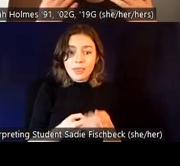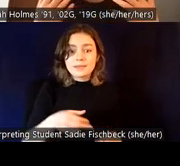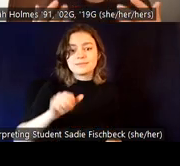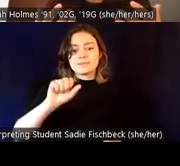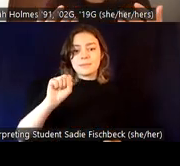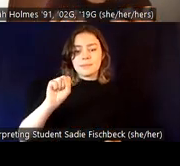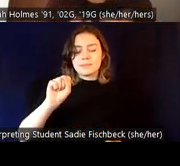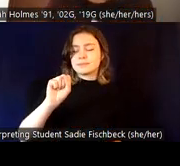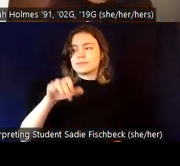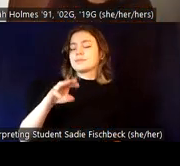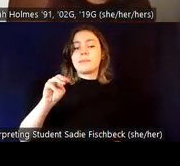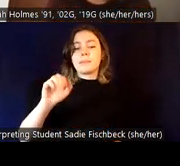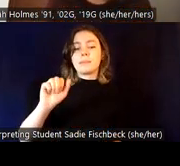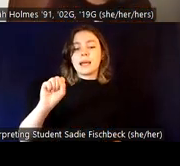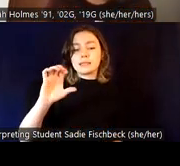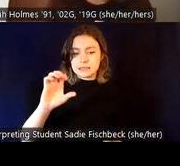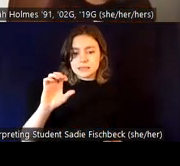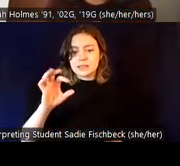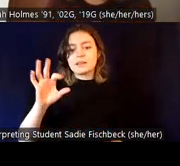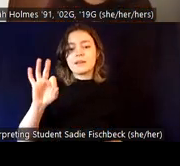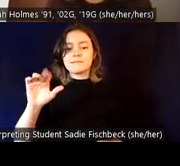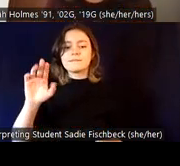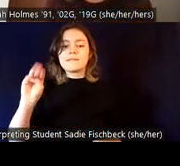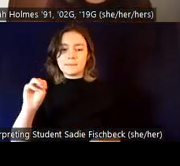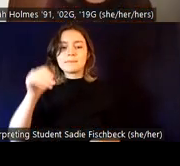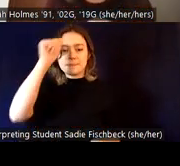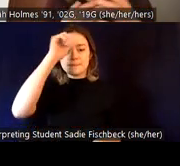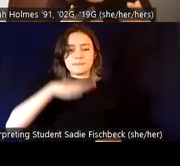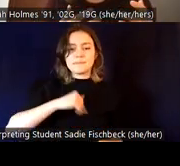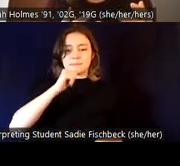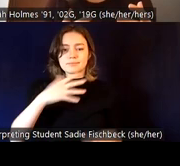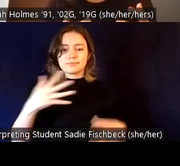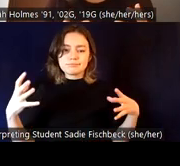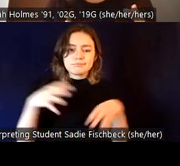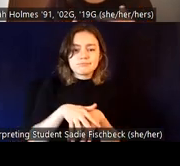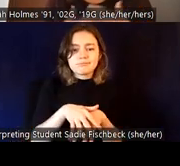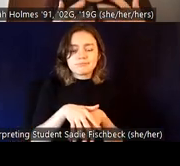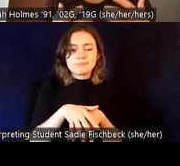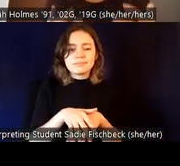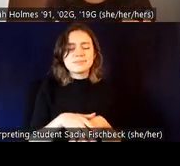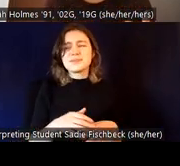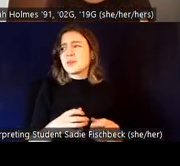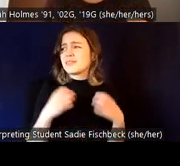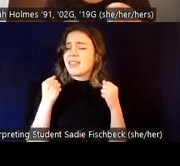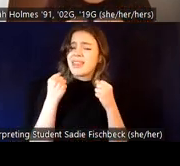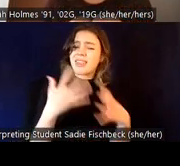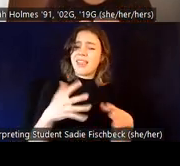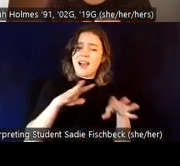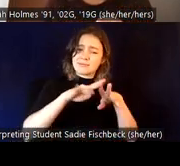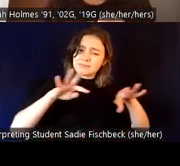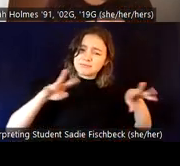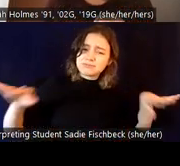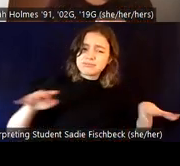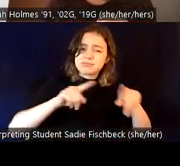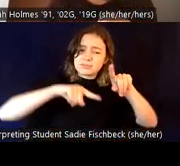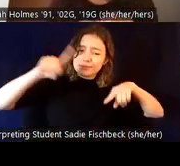also the non-binary, um, experiences of the world. And so there's lots of different variety. There's lots of words that we use to talk about